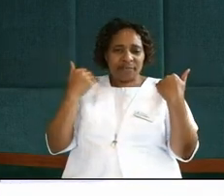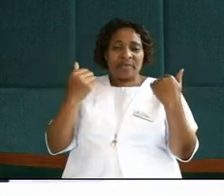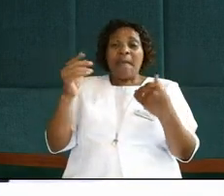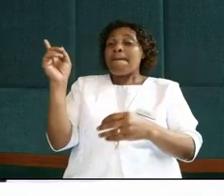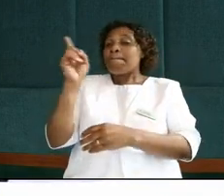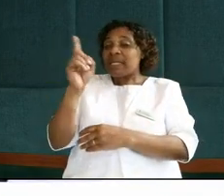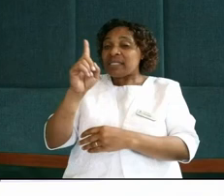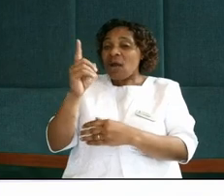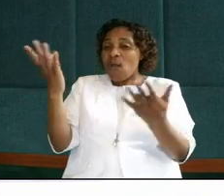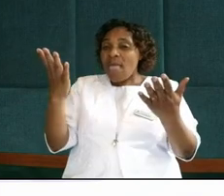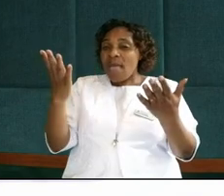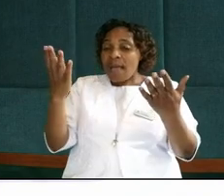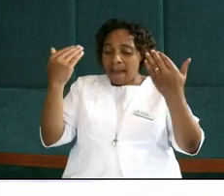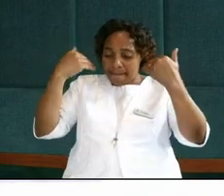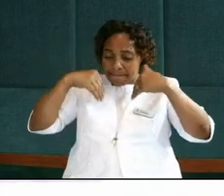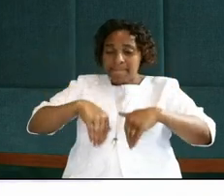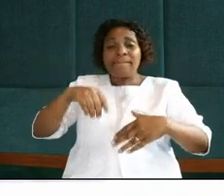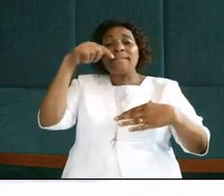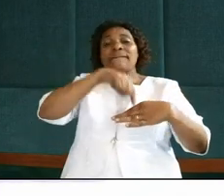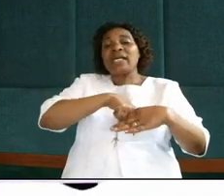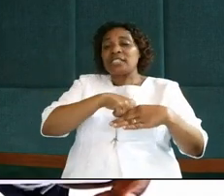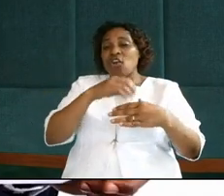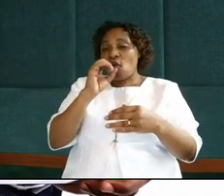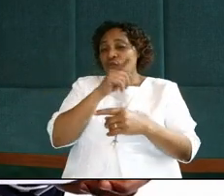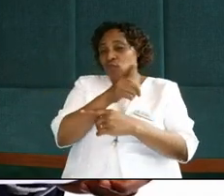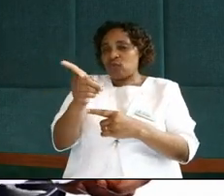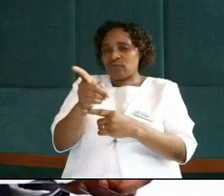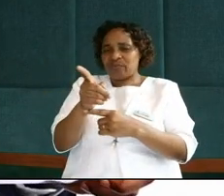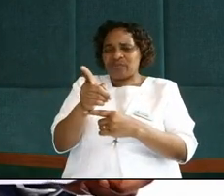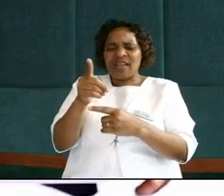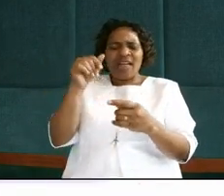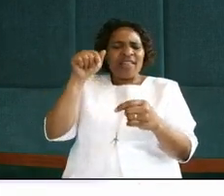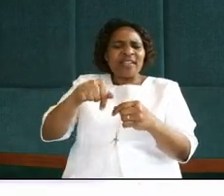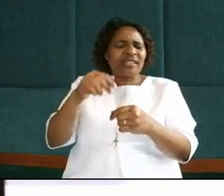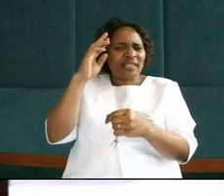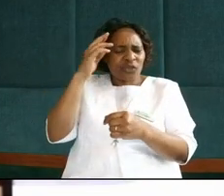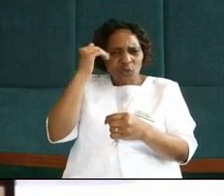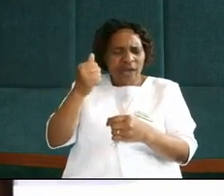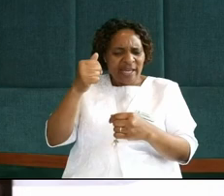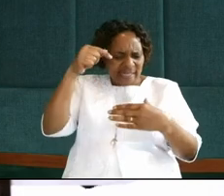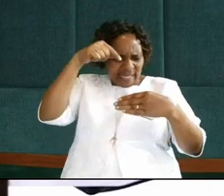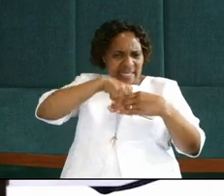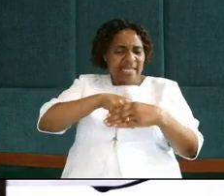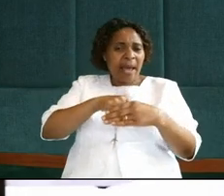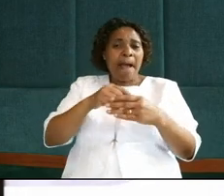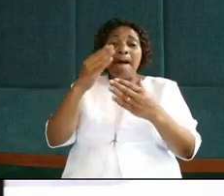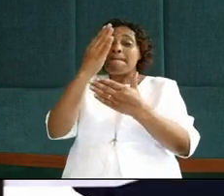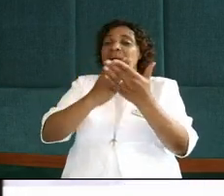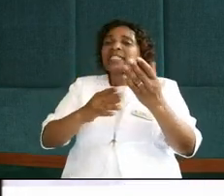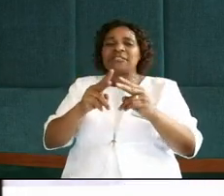to the inner being of you. And for this reason, the inner is important than outside.